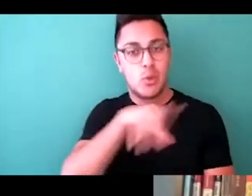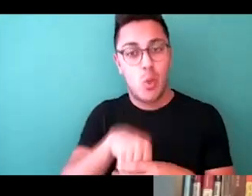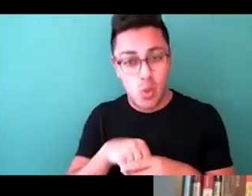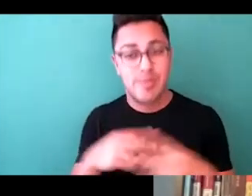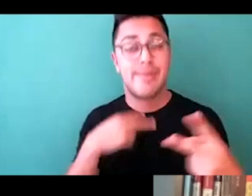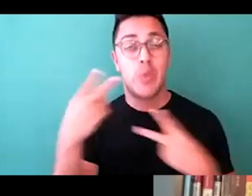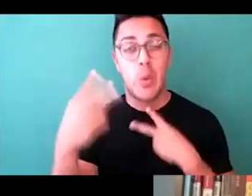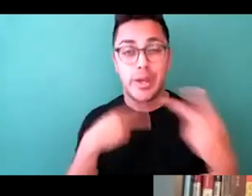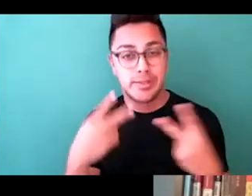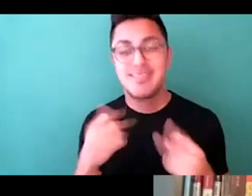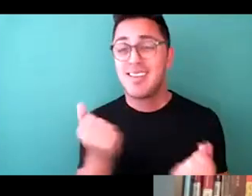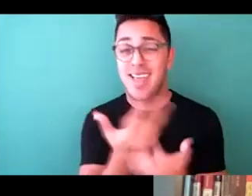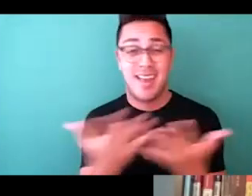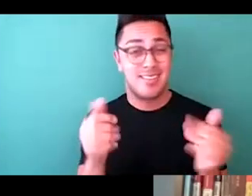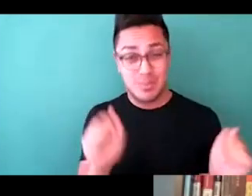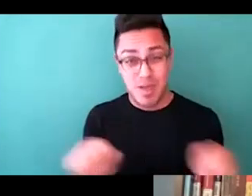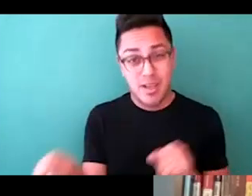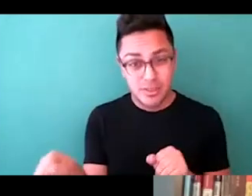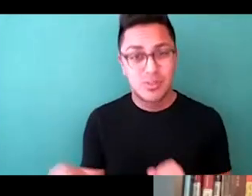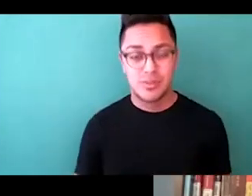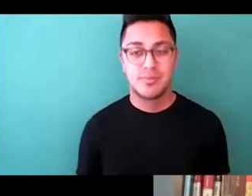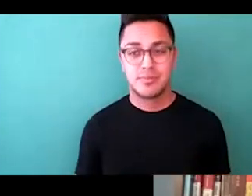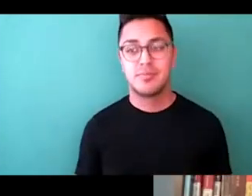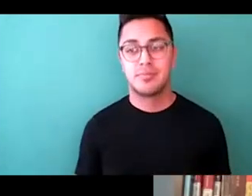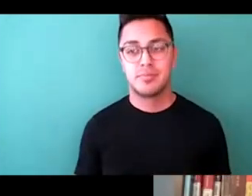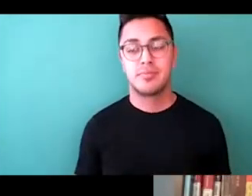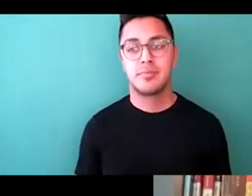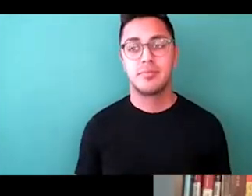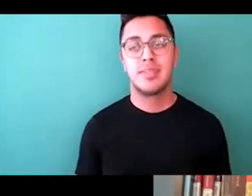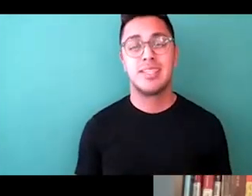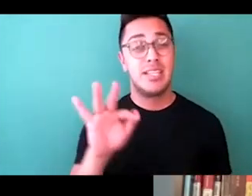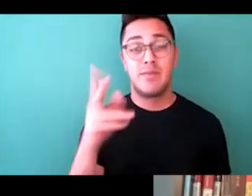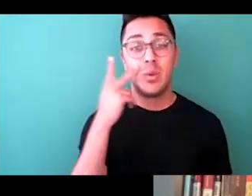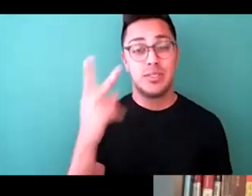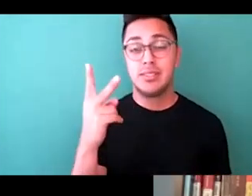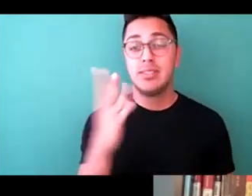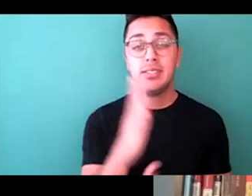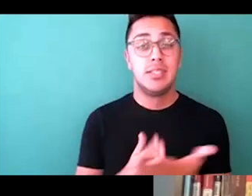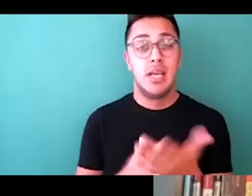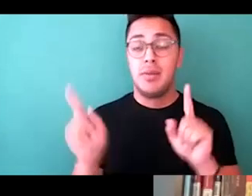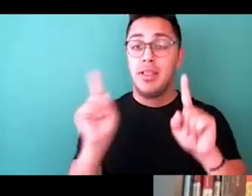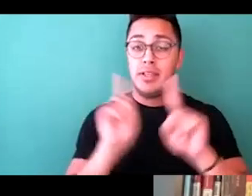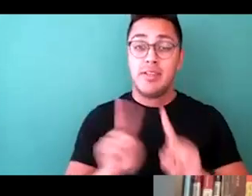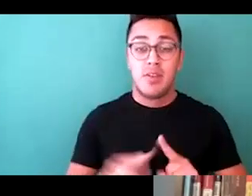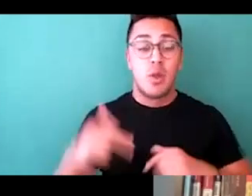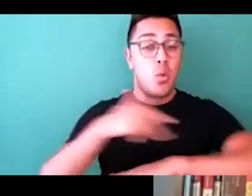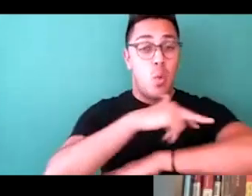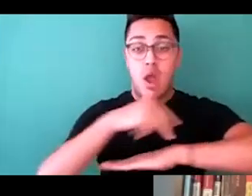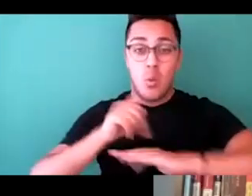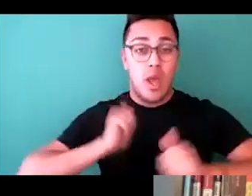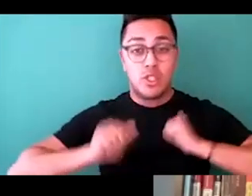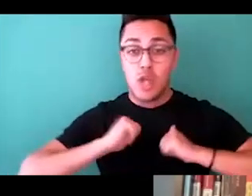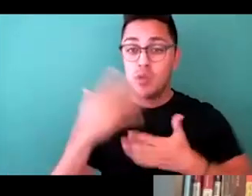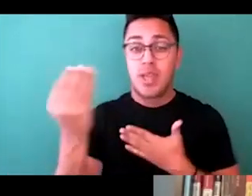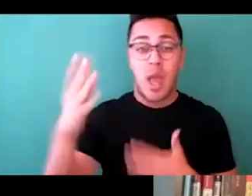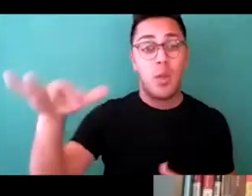Anything is possible in event production. mean, if you see some of the different runway shows that are out there, if you're bringing